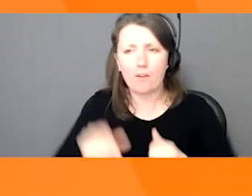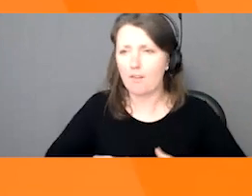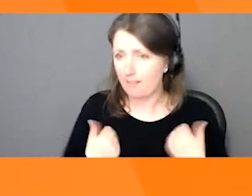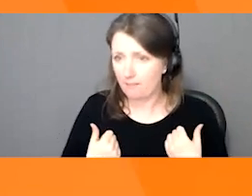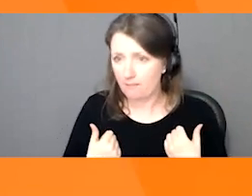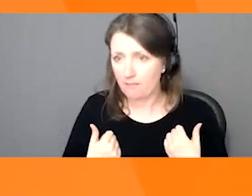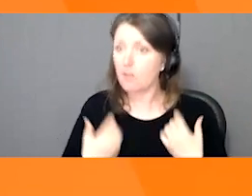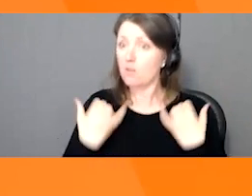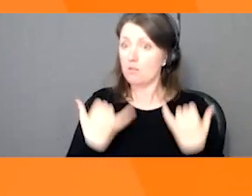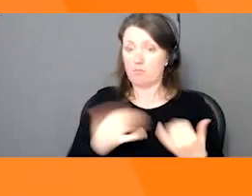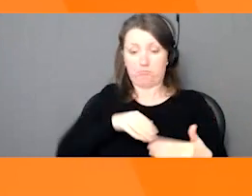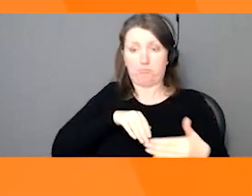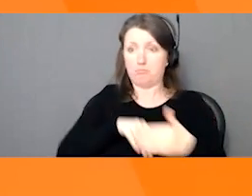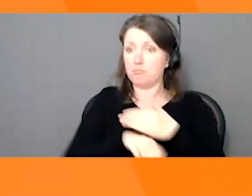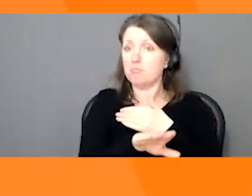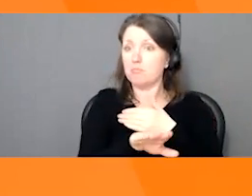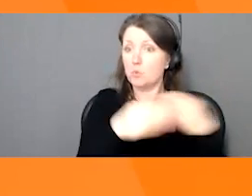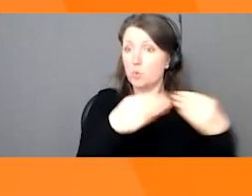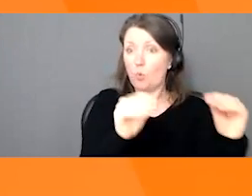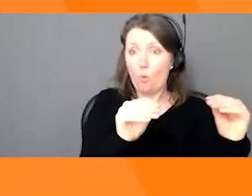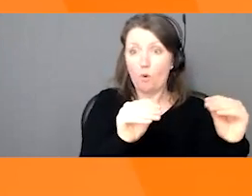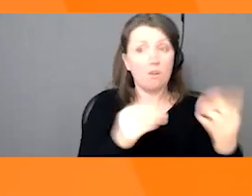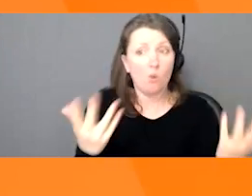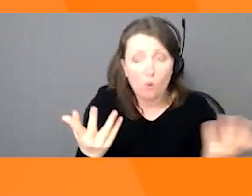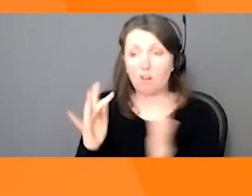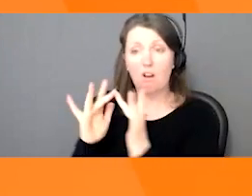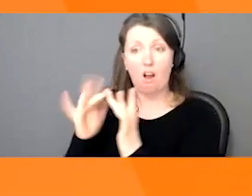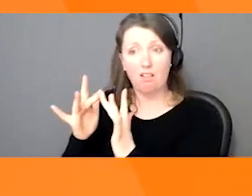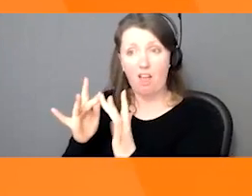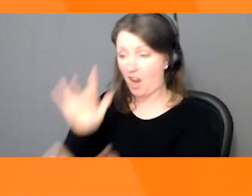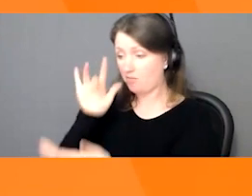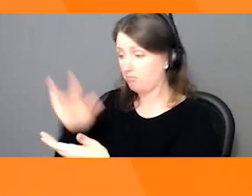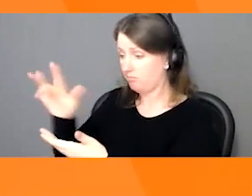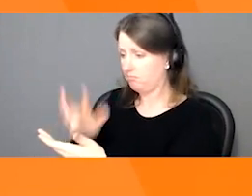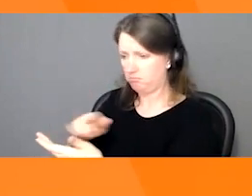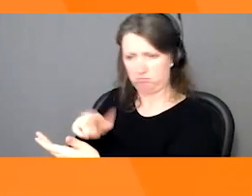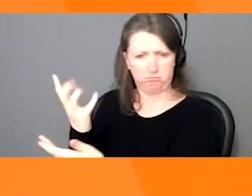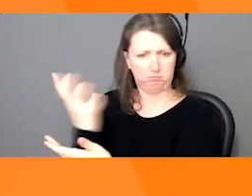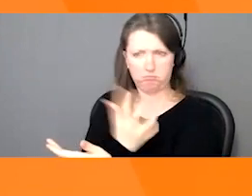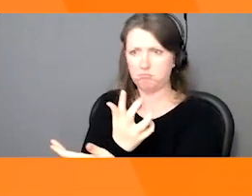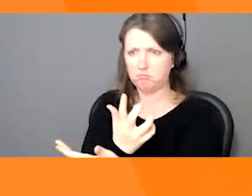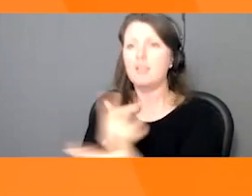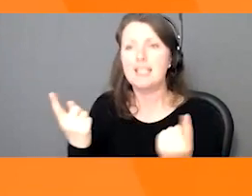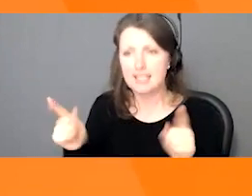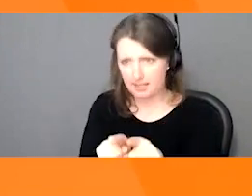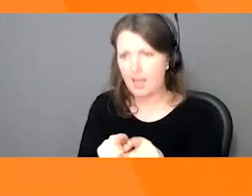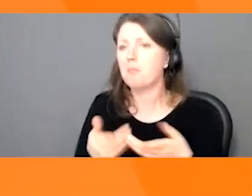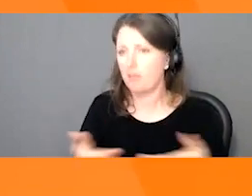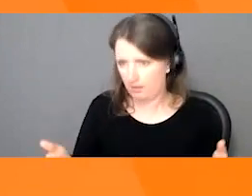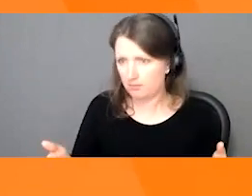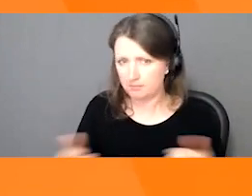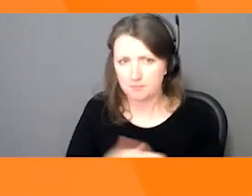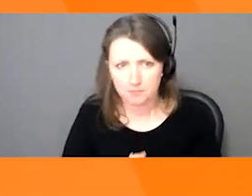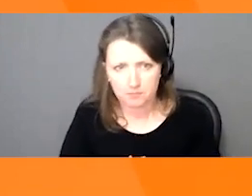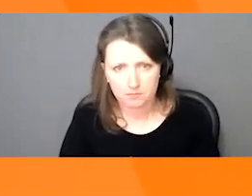physical and digital shelves. But a product's digital data is not always what it should be. Search engines are dealing with